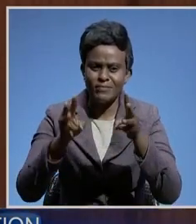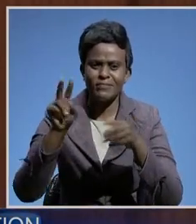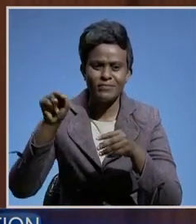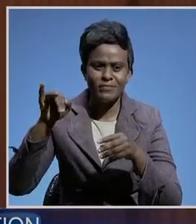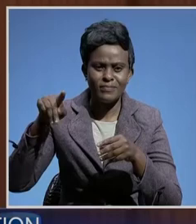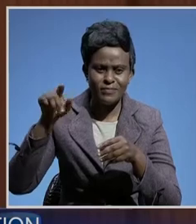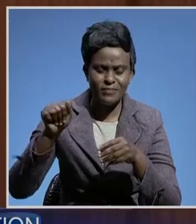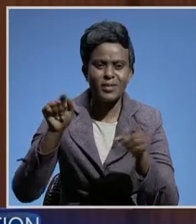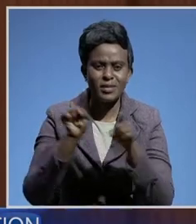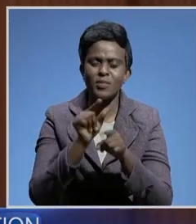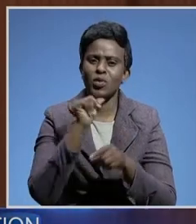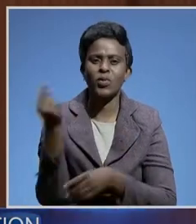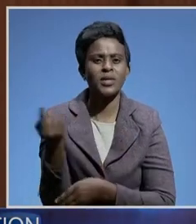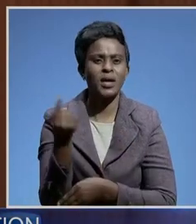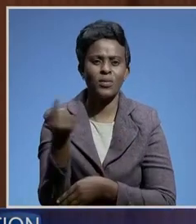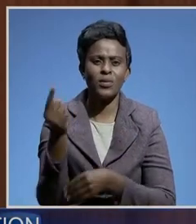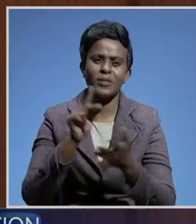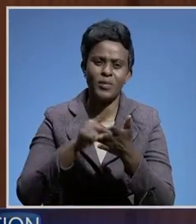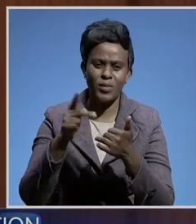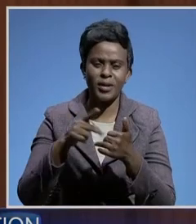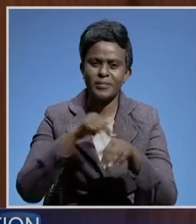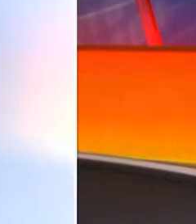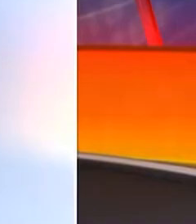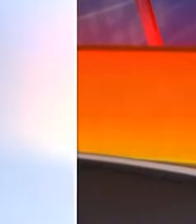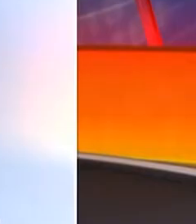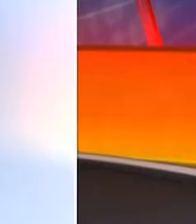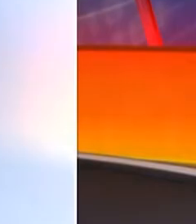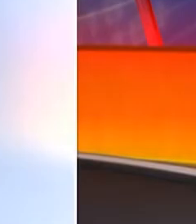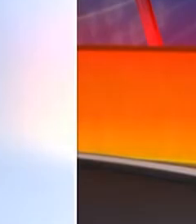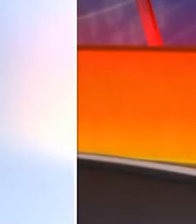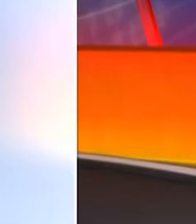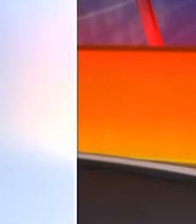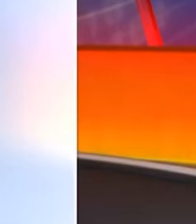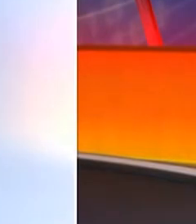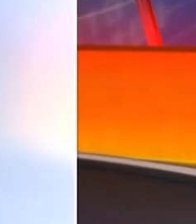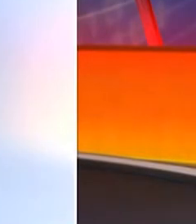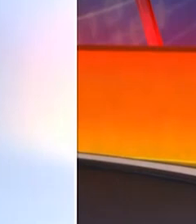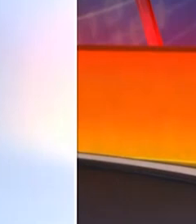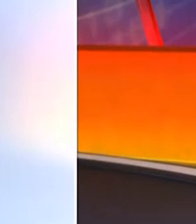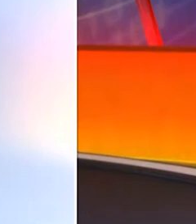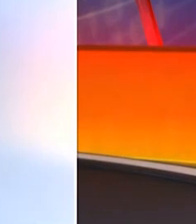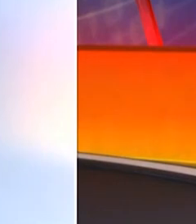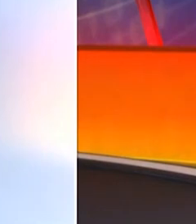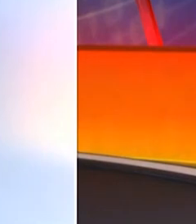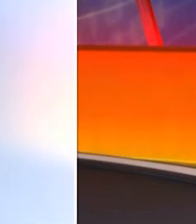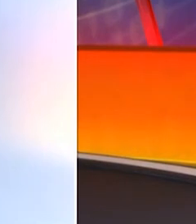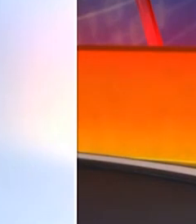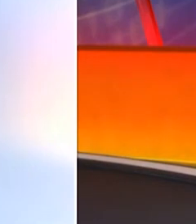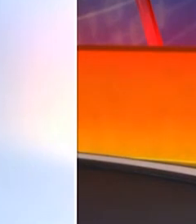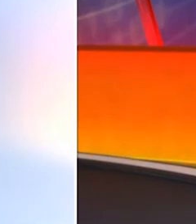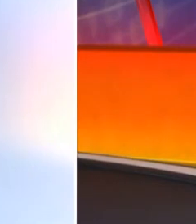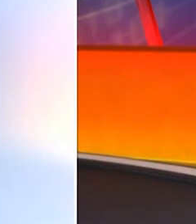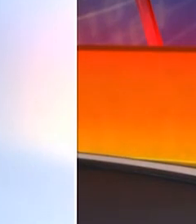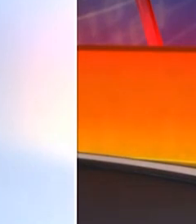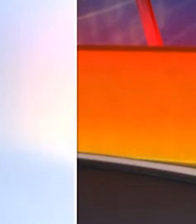a stand-alone National School of Governance. Thank you so much for watching. Don't forget to like, leave a